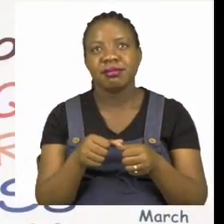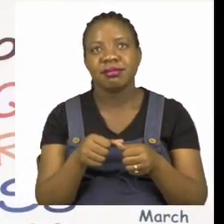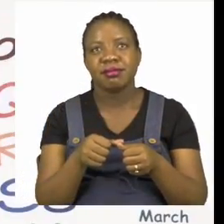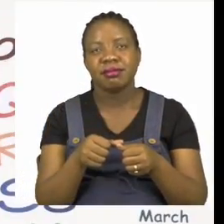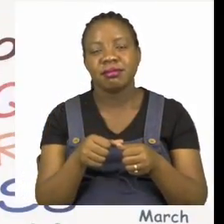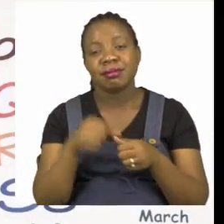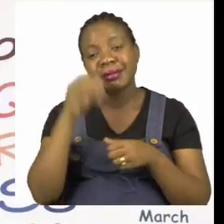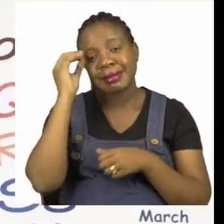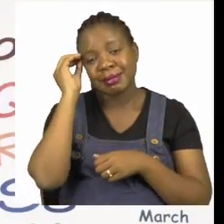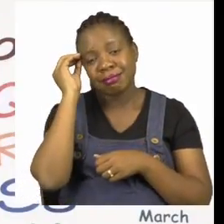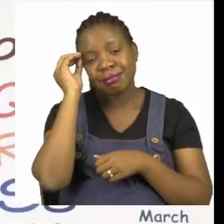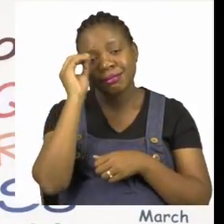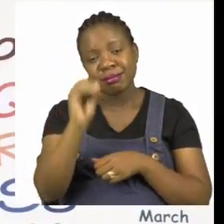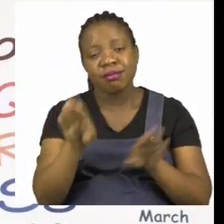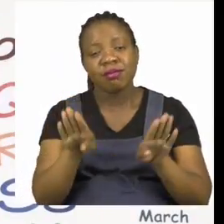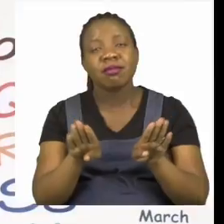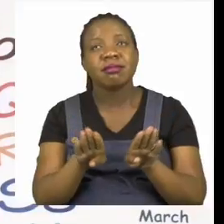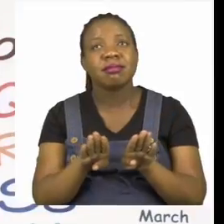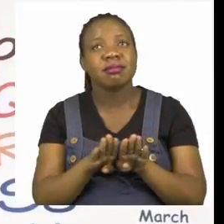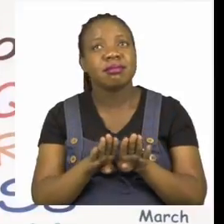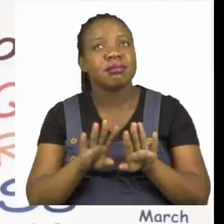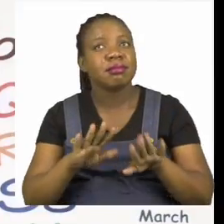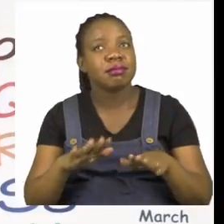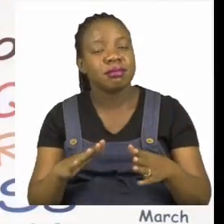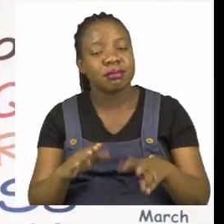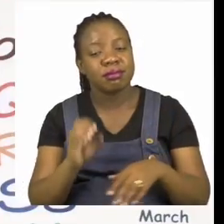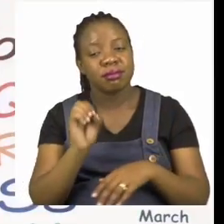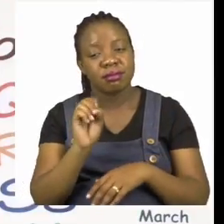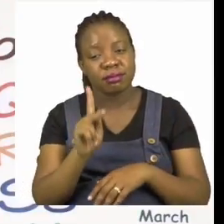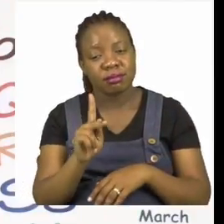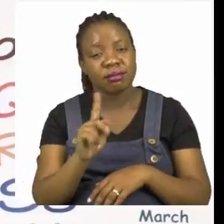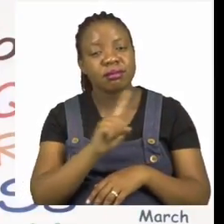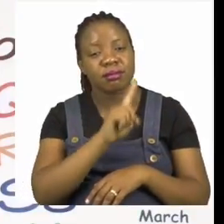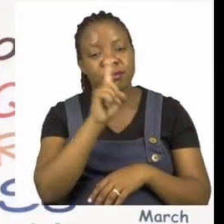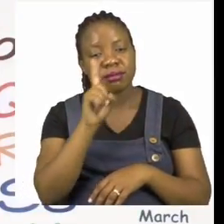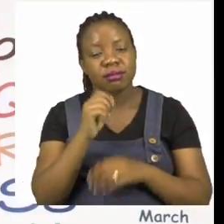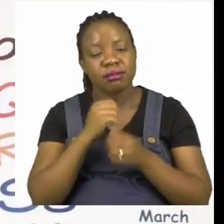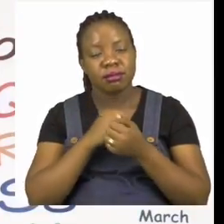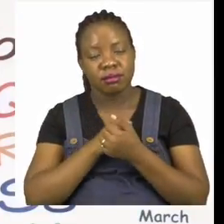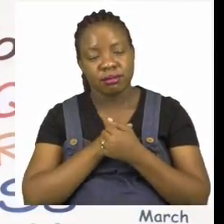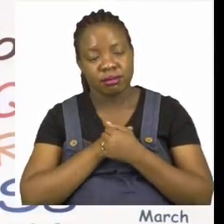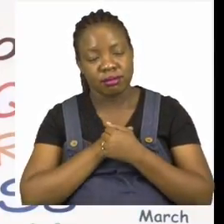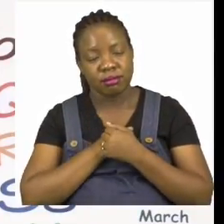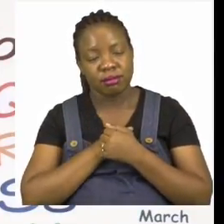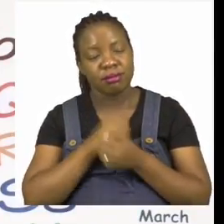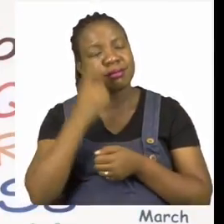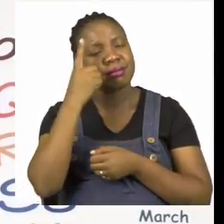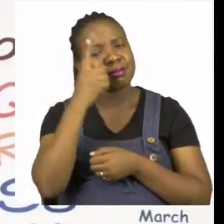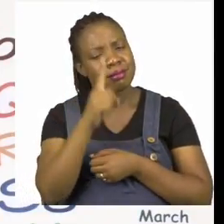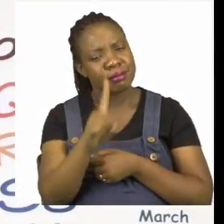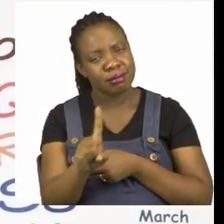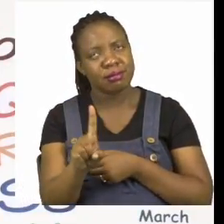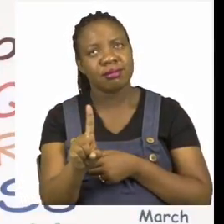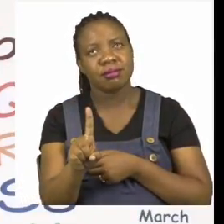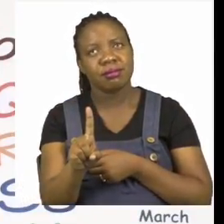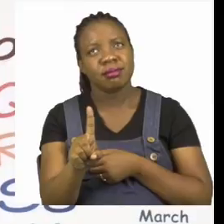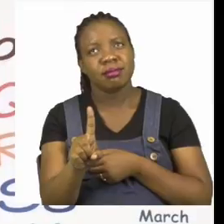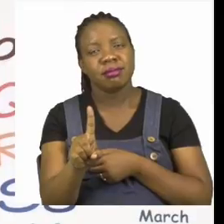if you're not sure what to do it's okay to ask an adult for help but make sure that you complete all your work